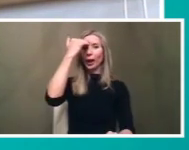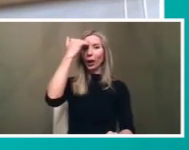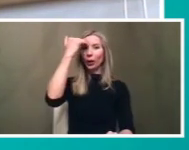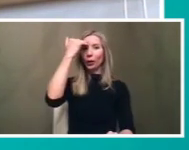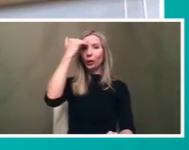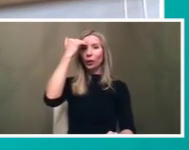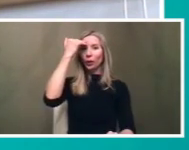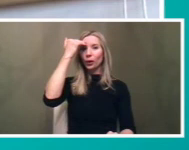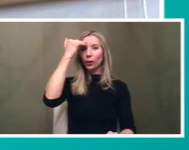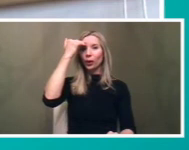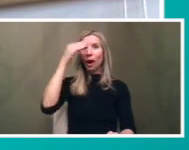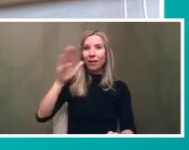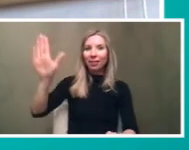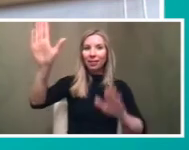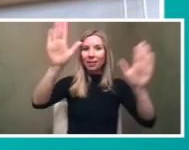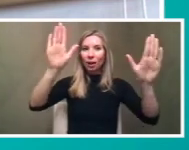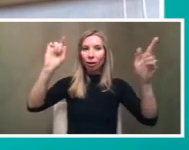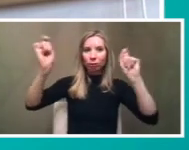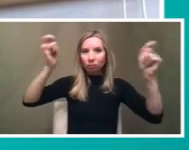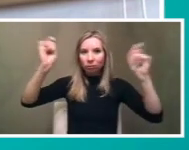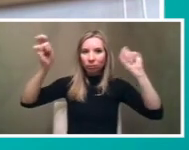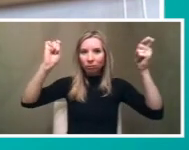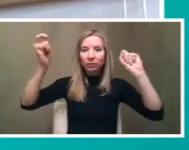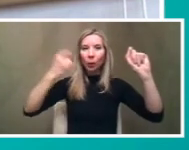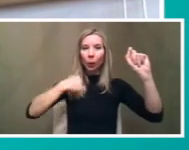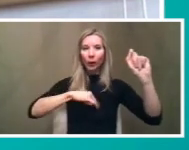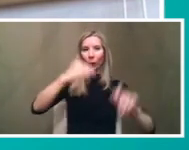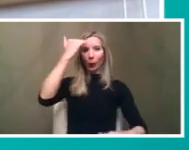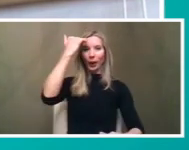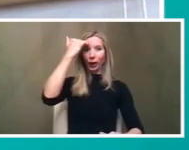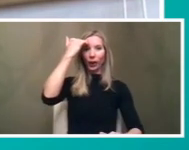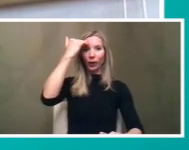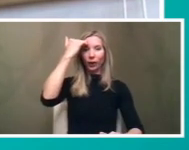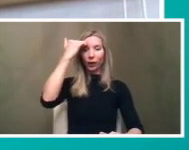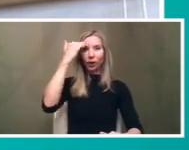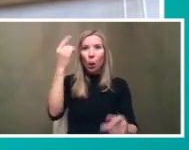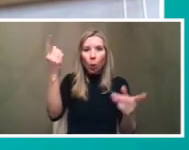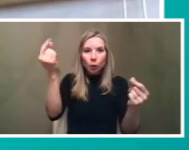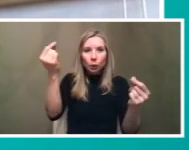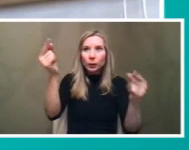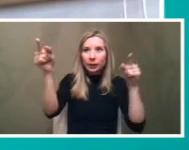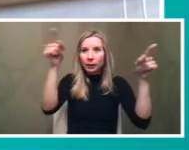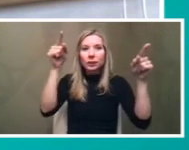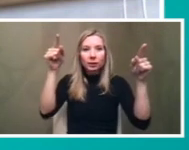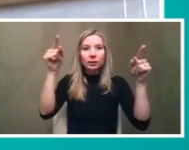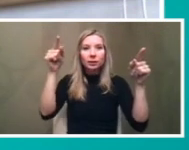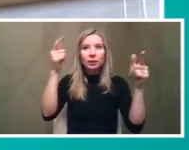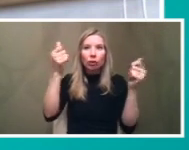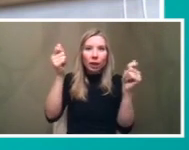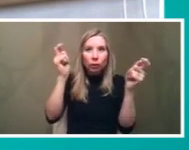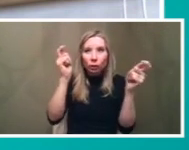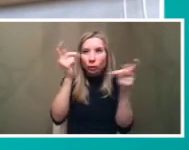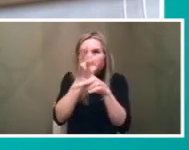you know the modifications and changes that are happening in other areas and doing um you know trying to figure out if